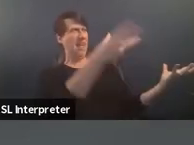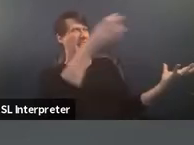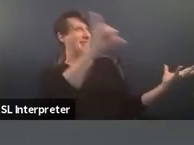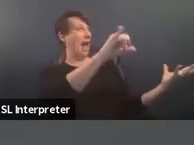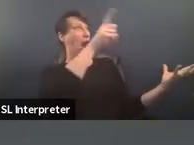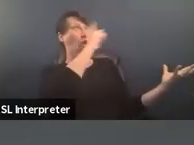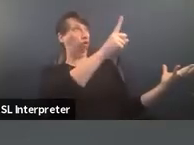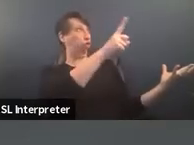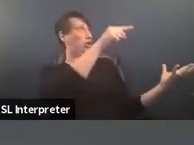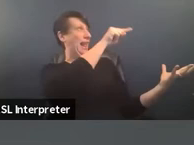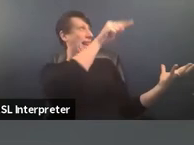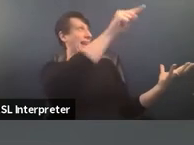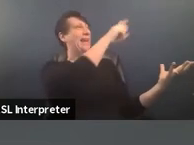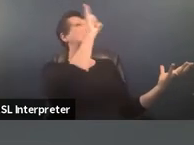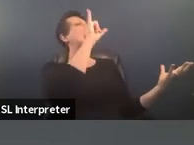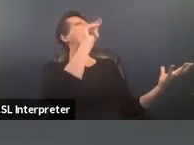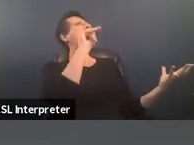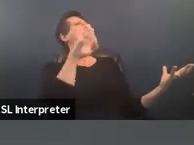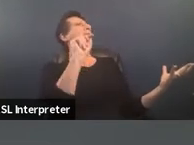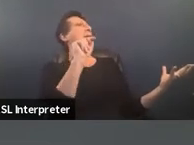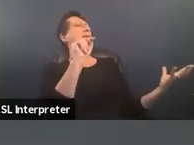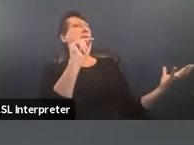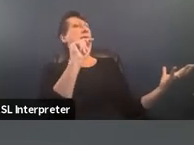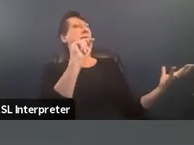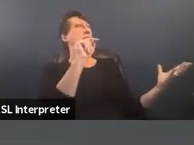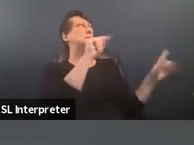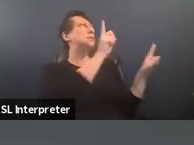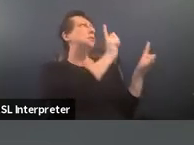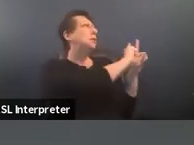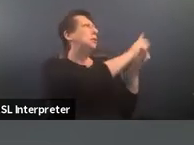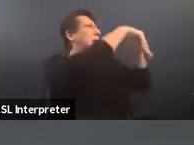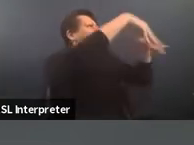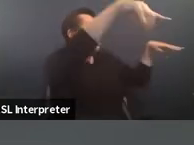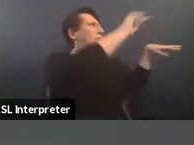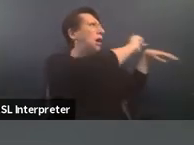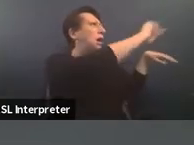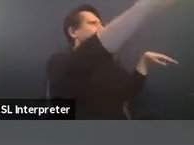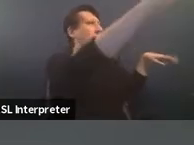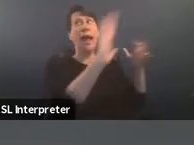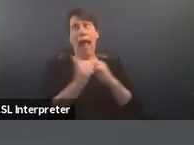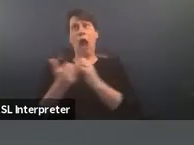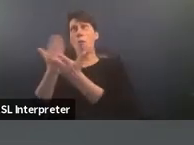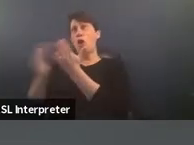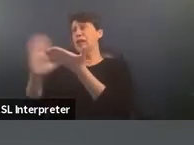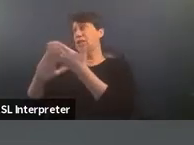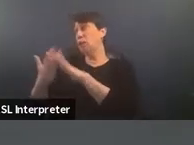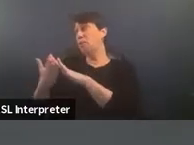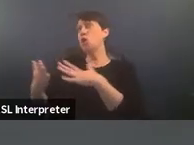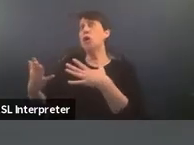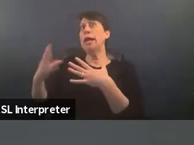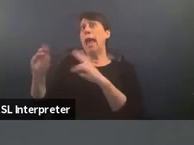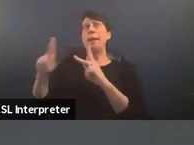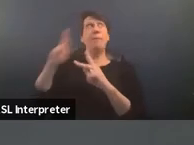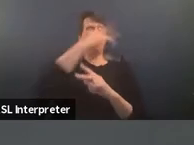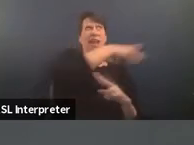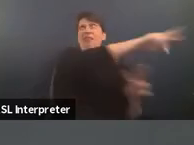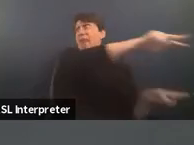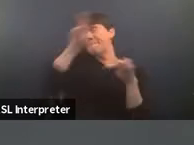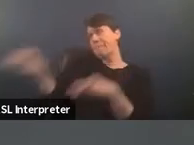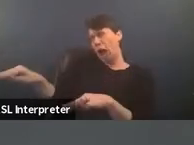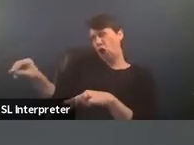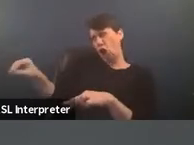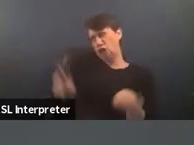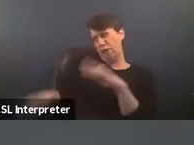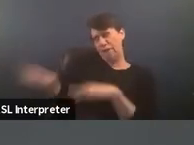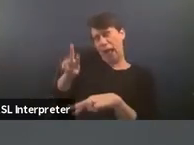expansive net of the ways that all that marginalized people and communities are really monitored and surveilled so